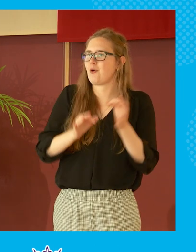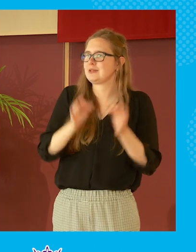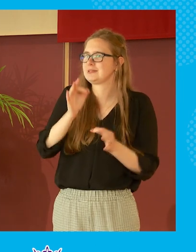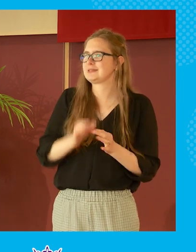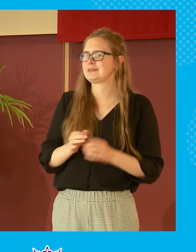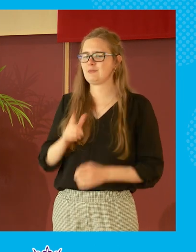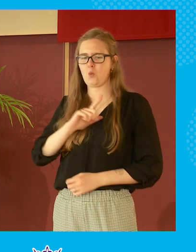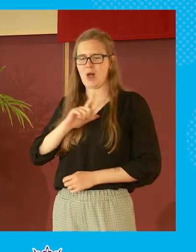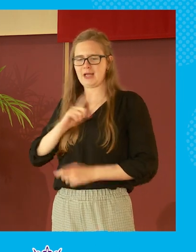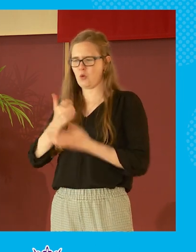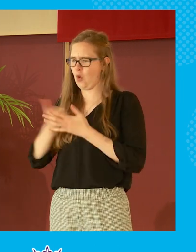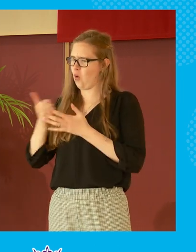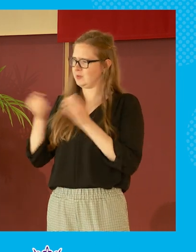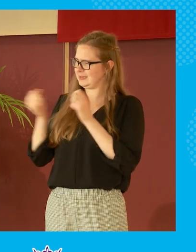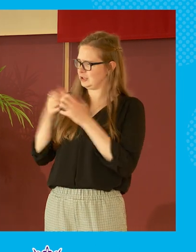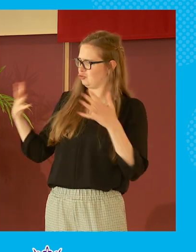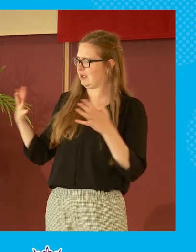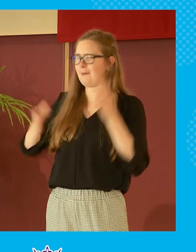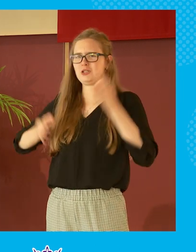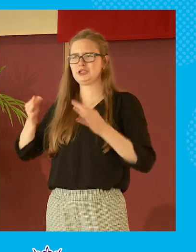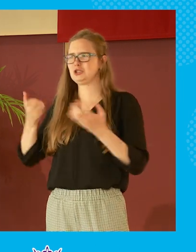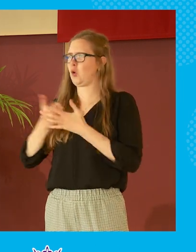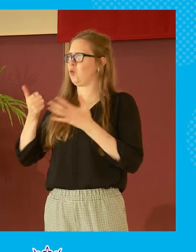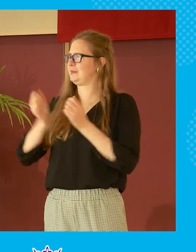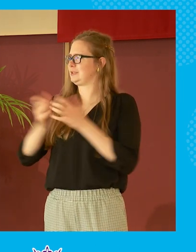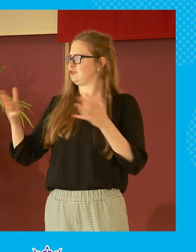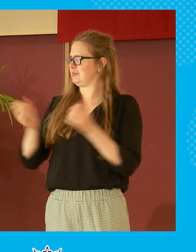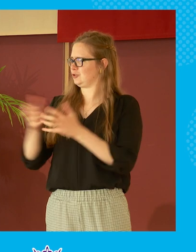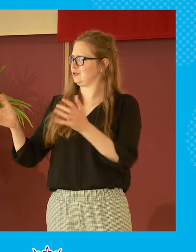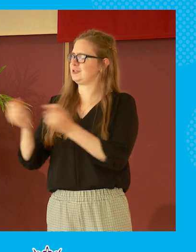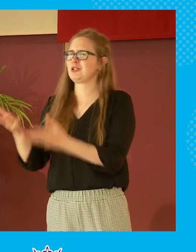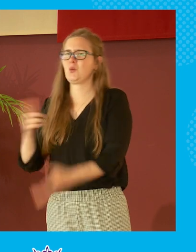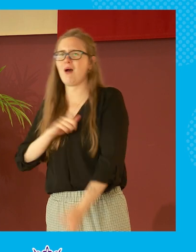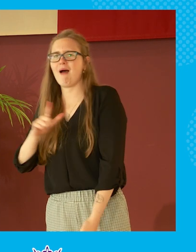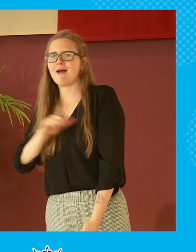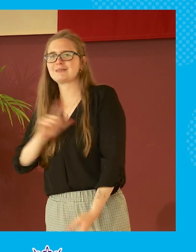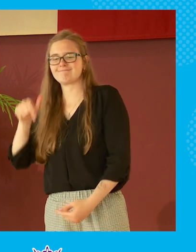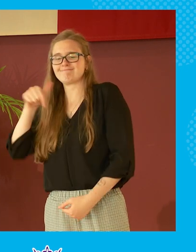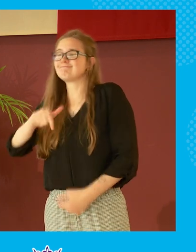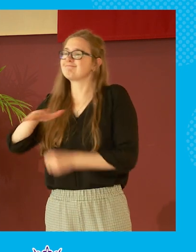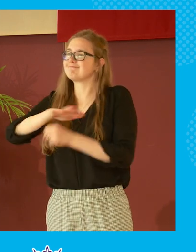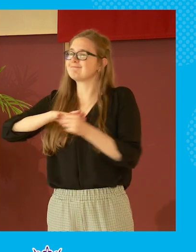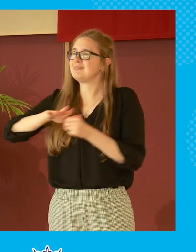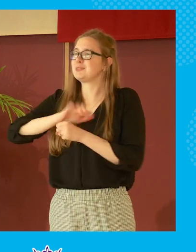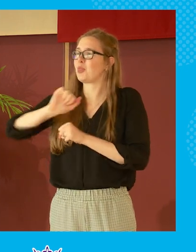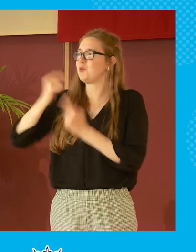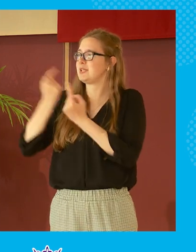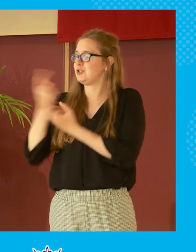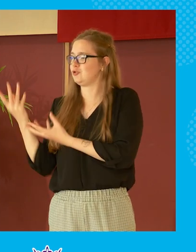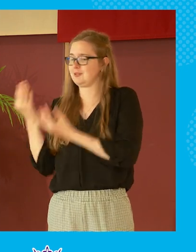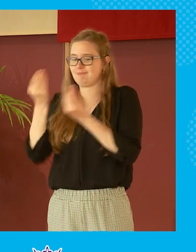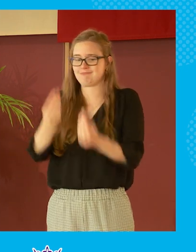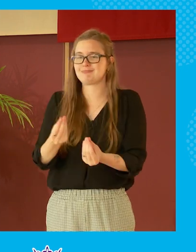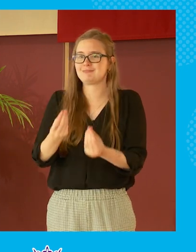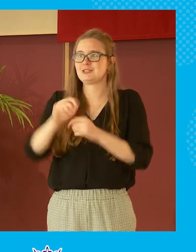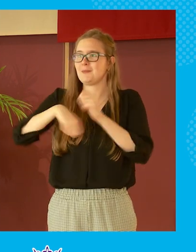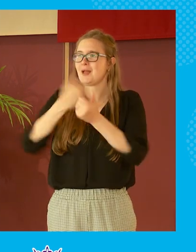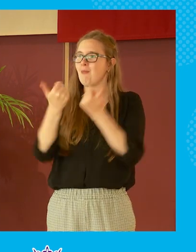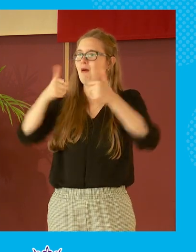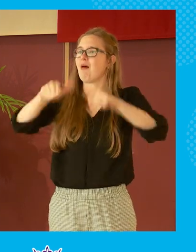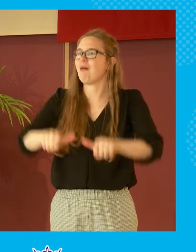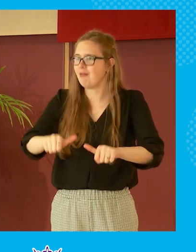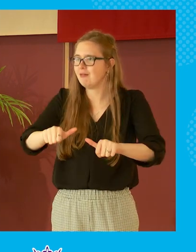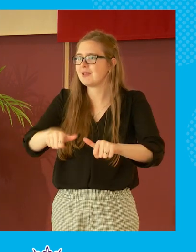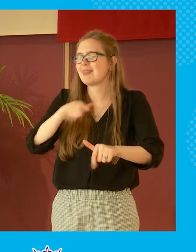always disagreeing why are politicians always disagreeing with one another well it's because it's that's the place where those issues go to be resolved by